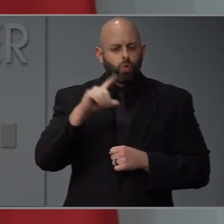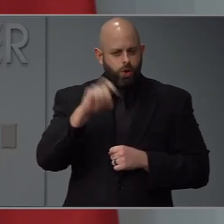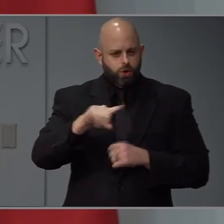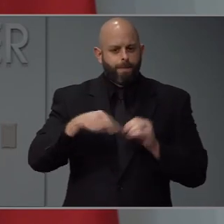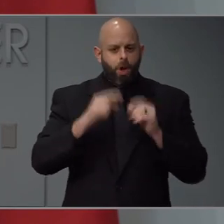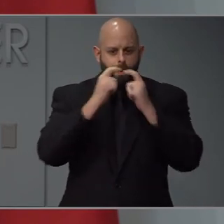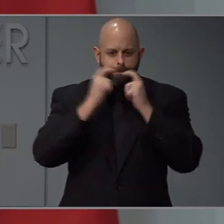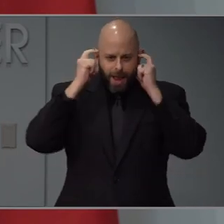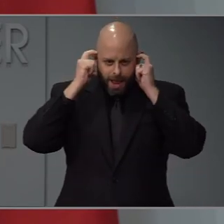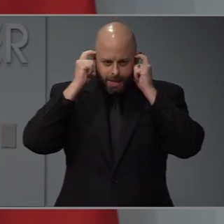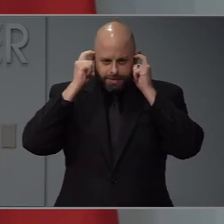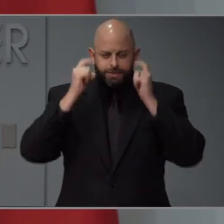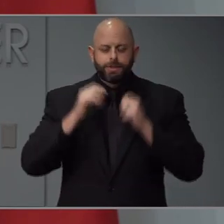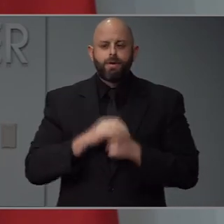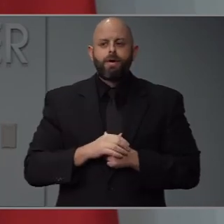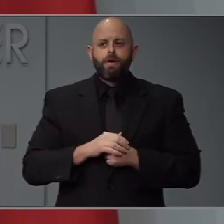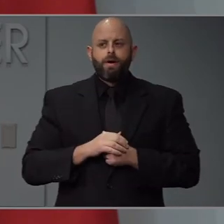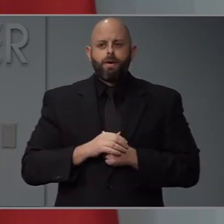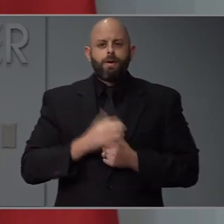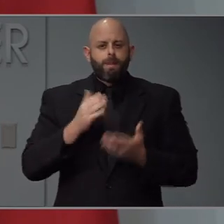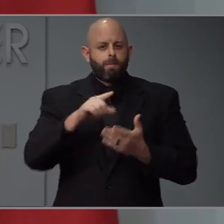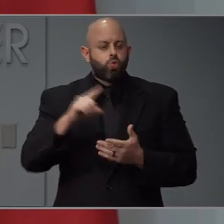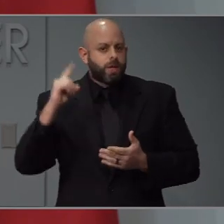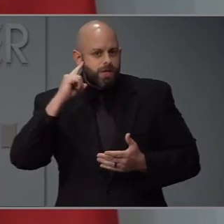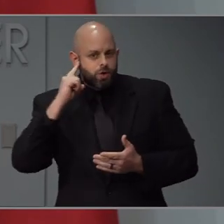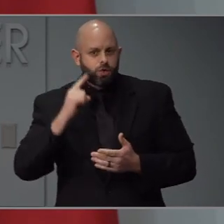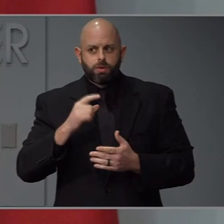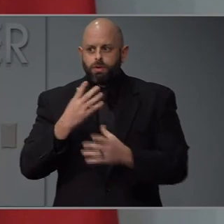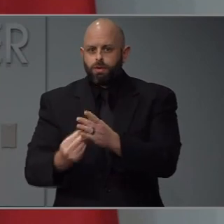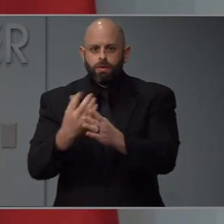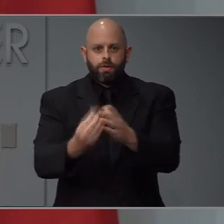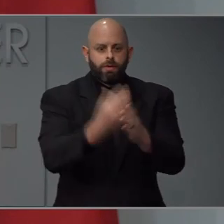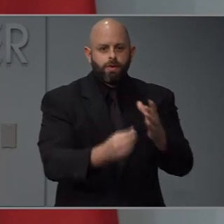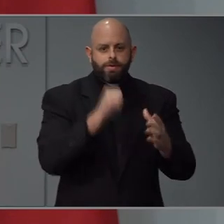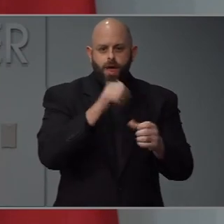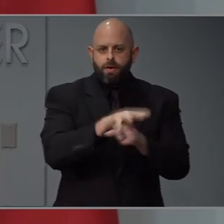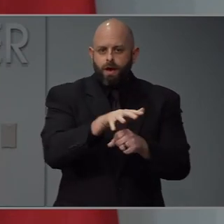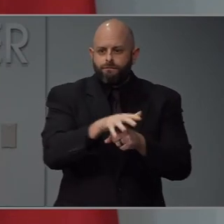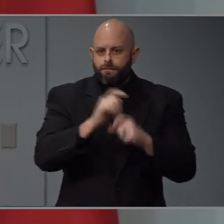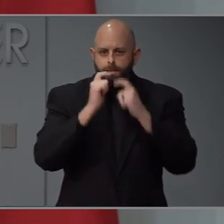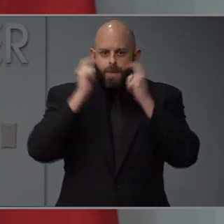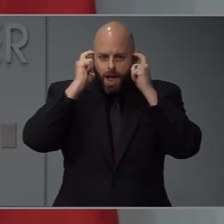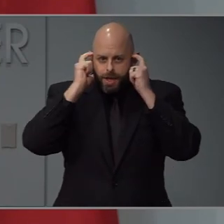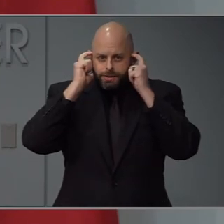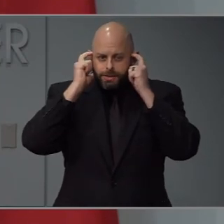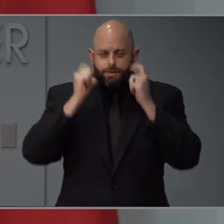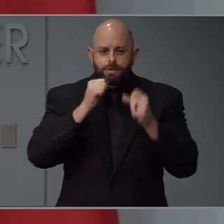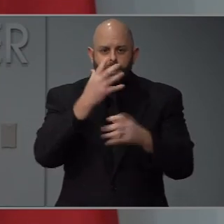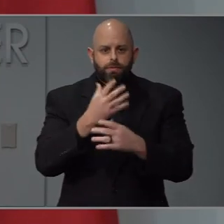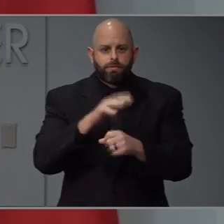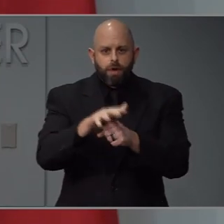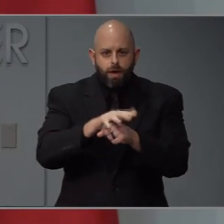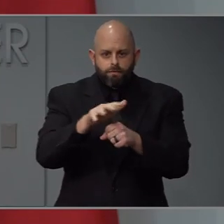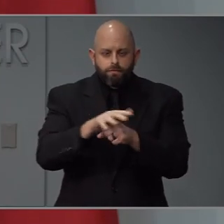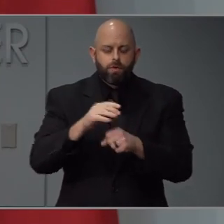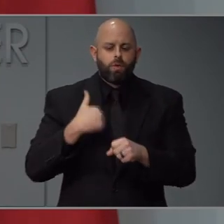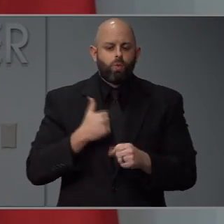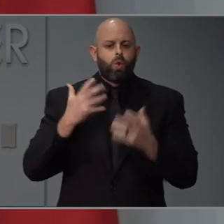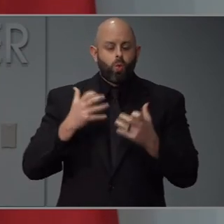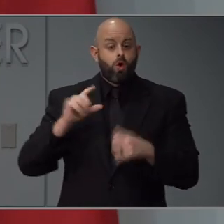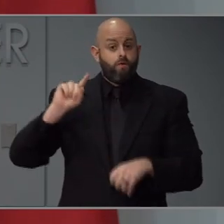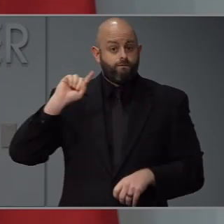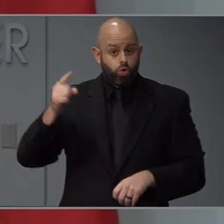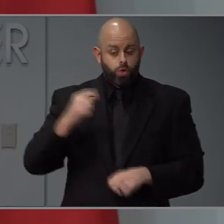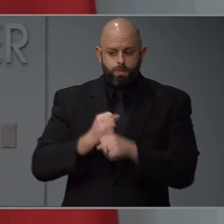first and foremost, you've been hearing about supply issues and we want to make sure that we are getting that protective equipment for